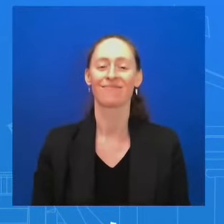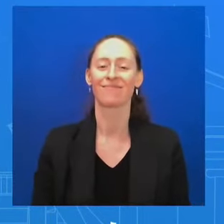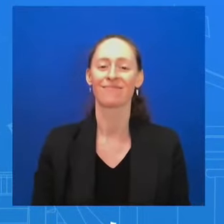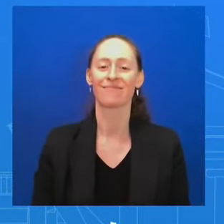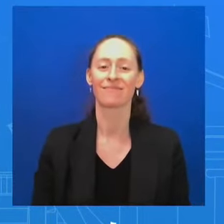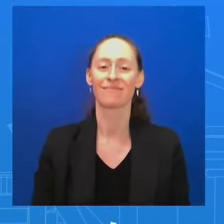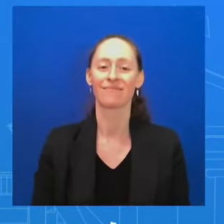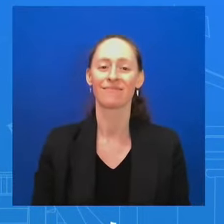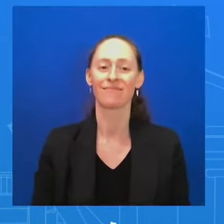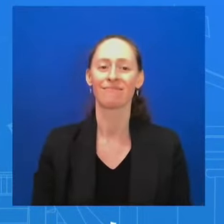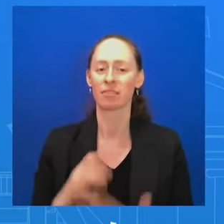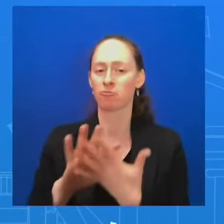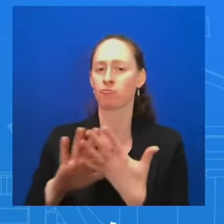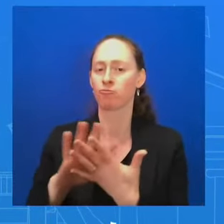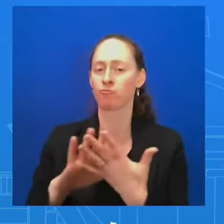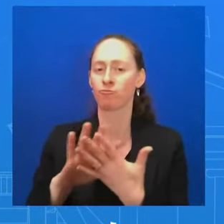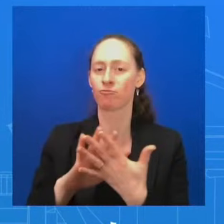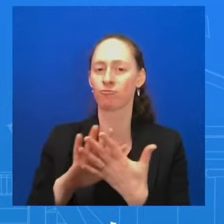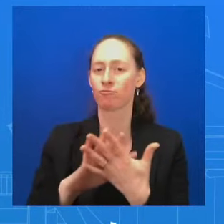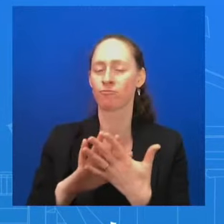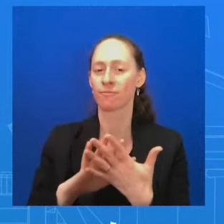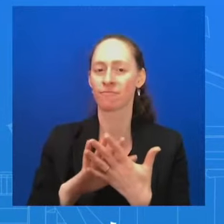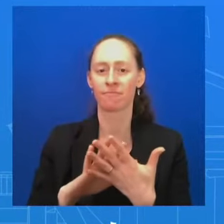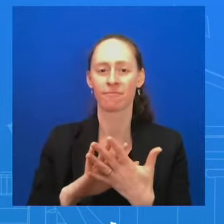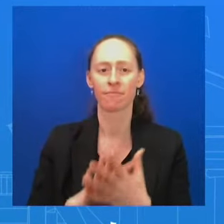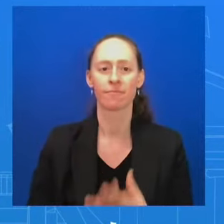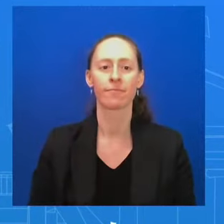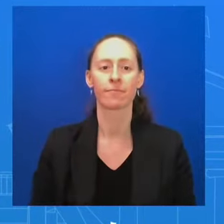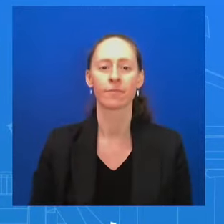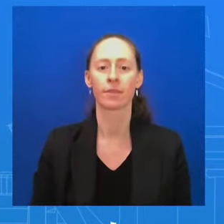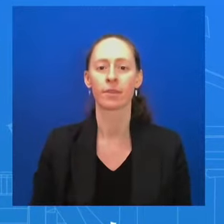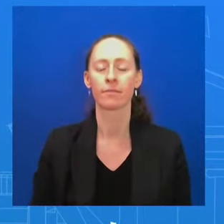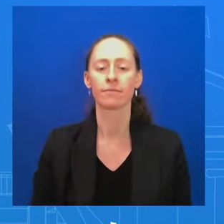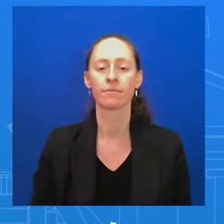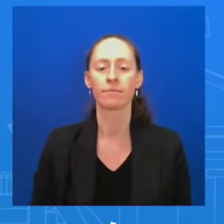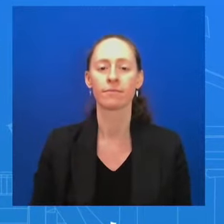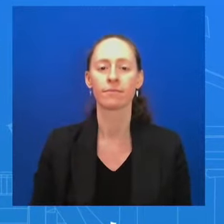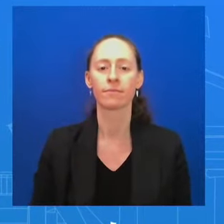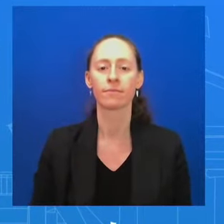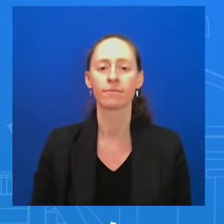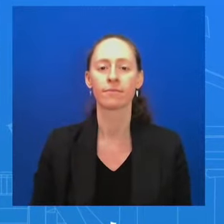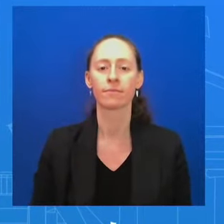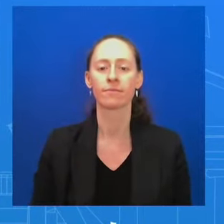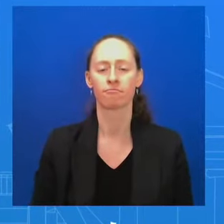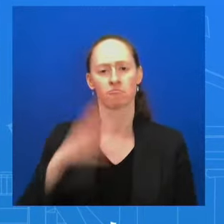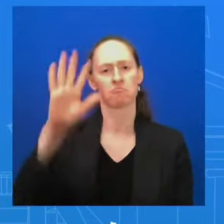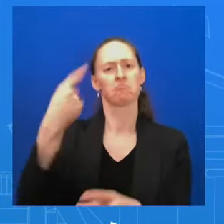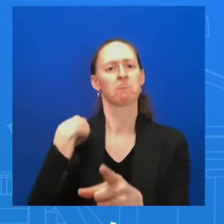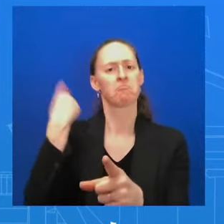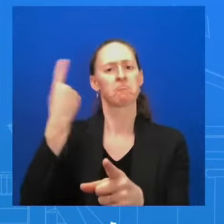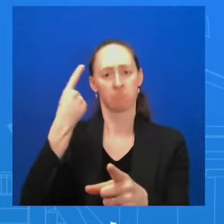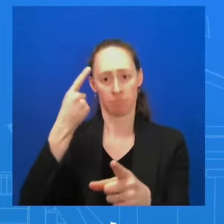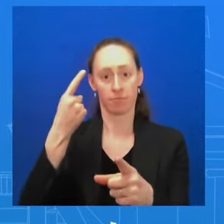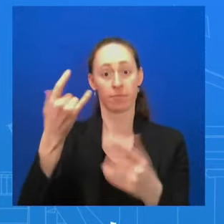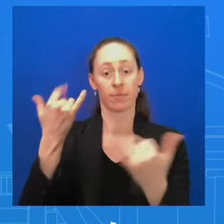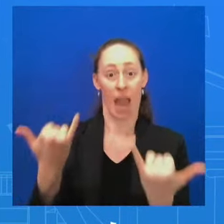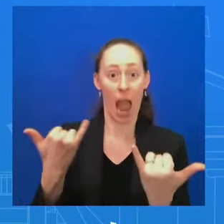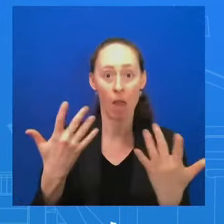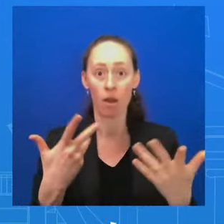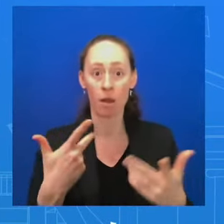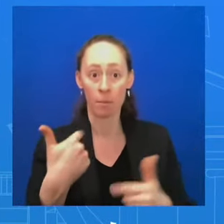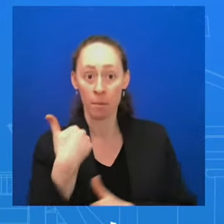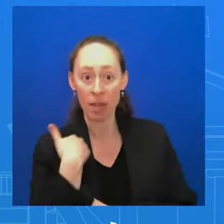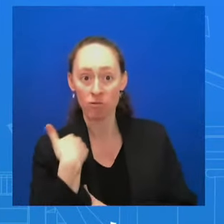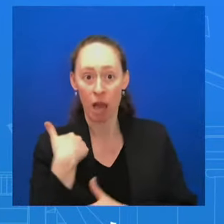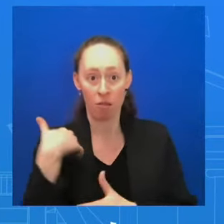does President Biden believe that a military victory against Hamas is possible for Israel? Obviously, that's going to be up to the Israeli Defense